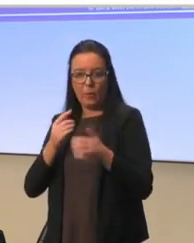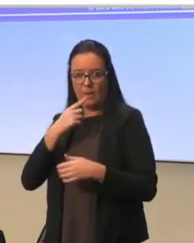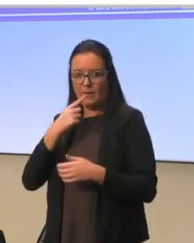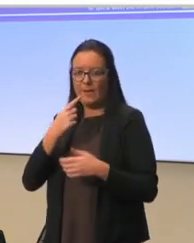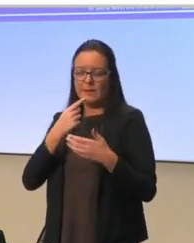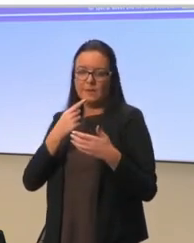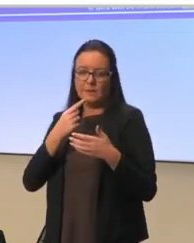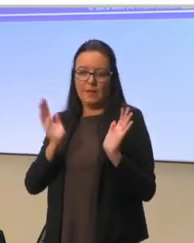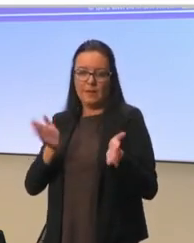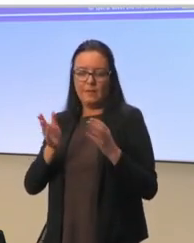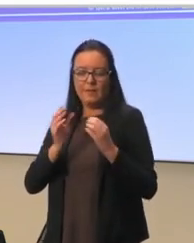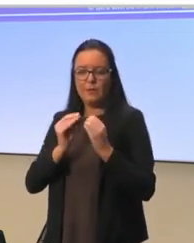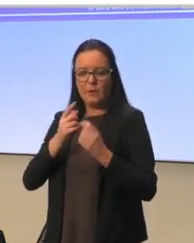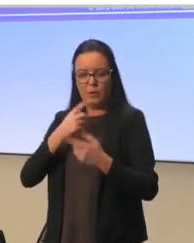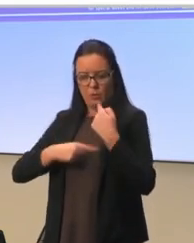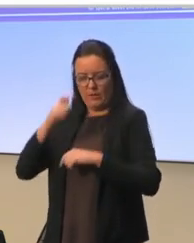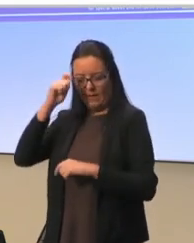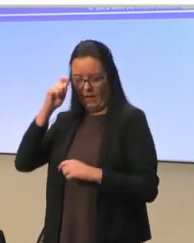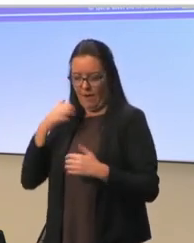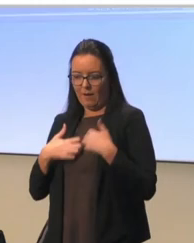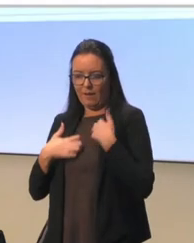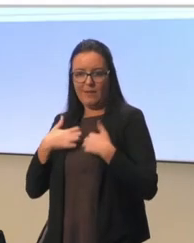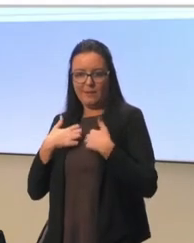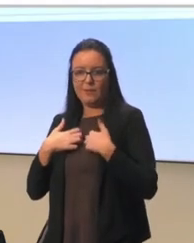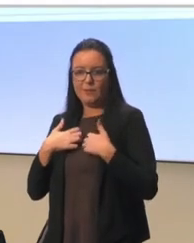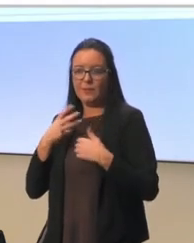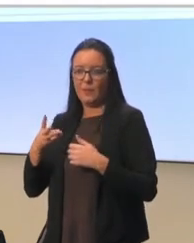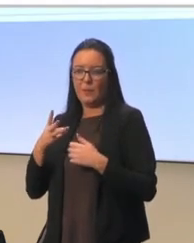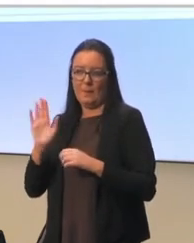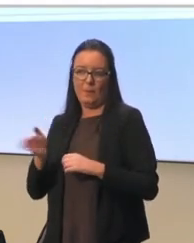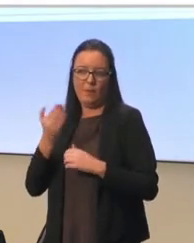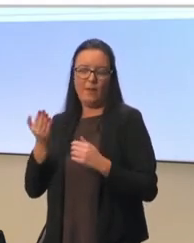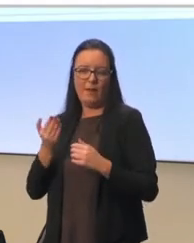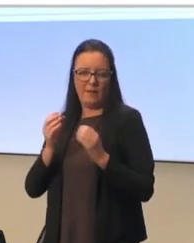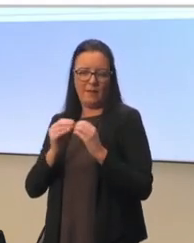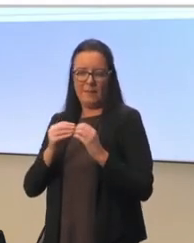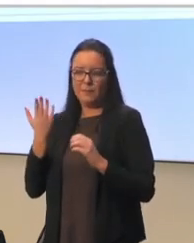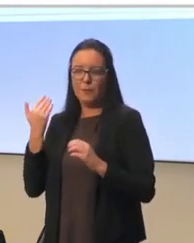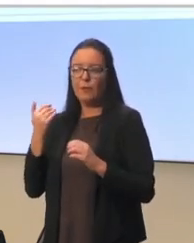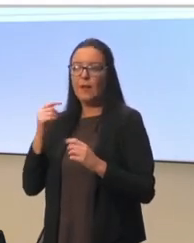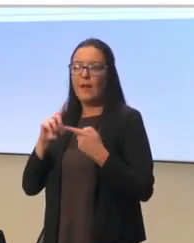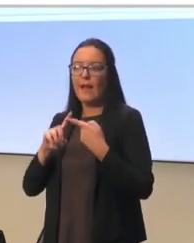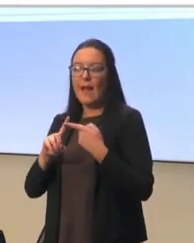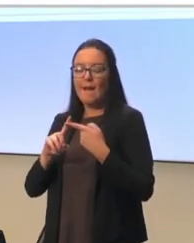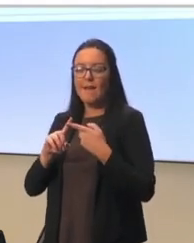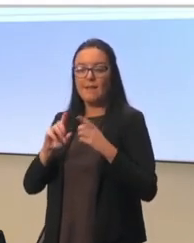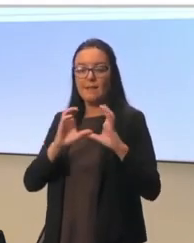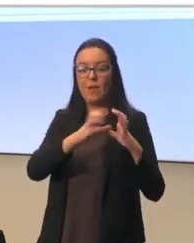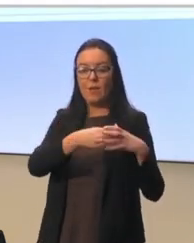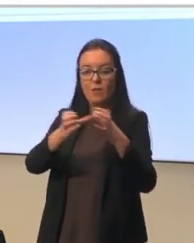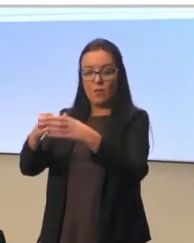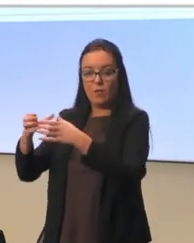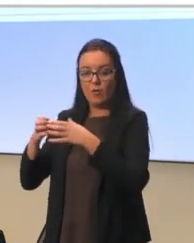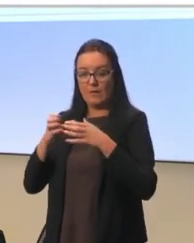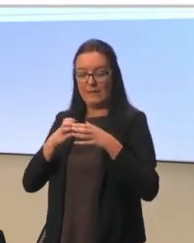us, but we still thought it's interesting. So, I will go forward with that. I already mentioned our stakeholders. So, we have different